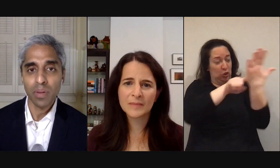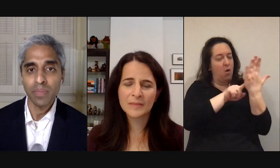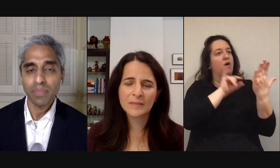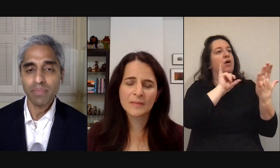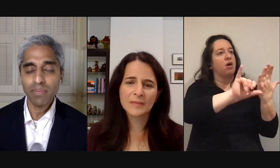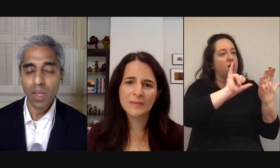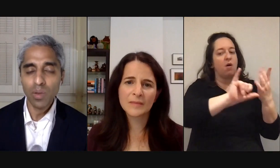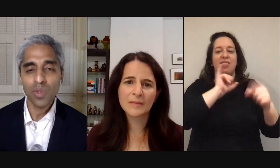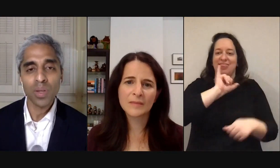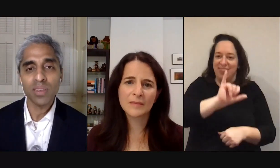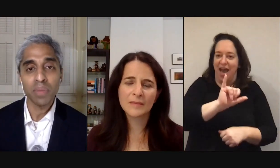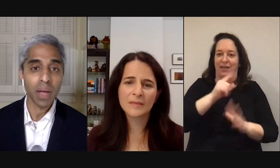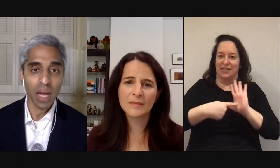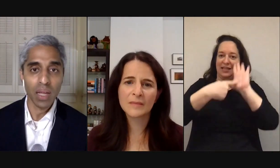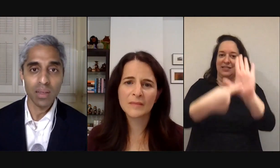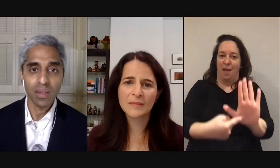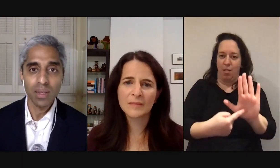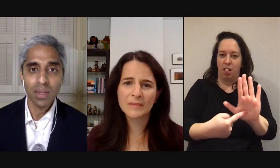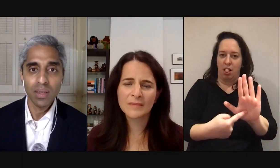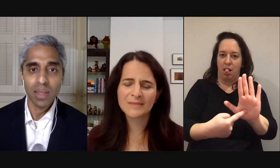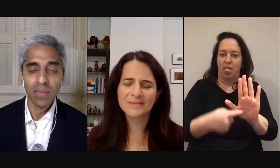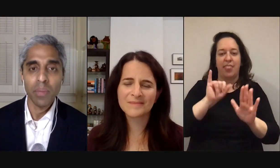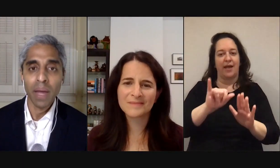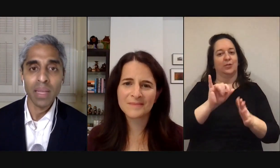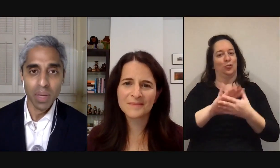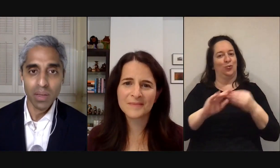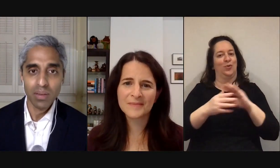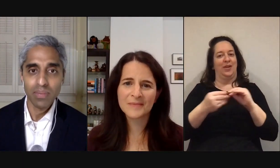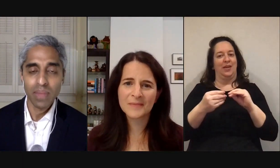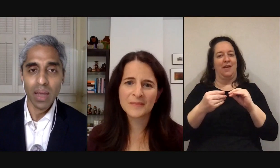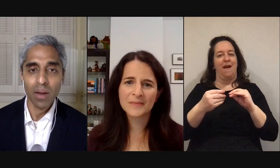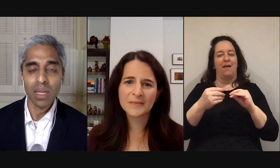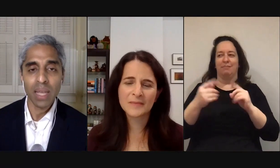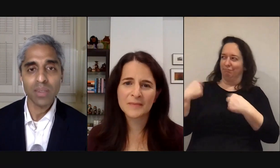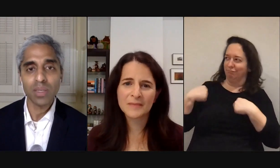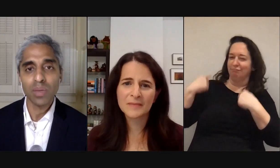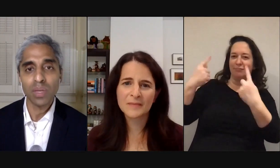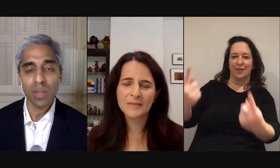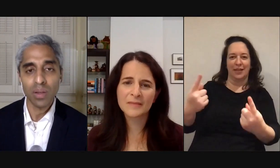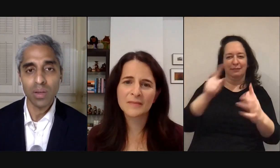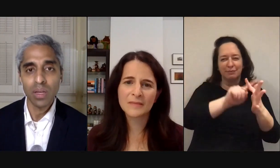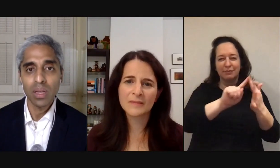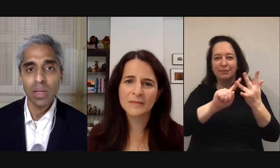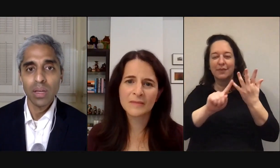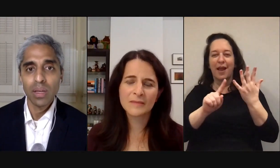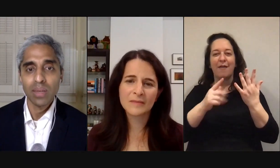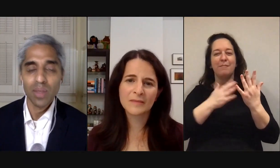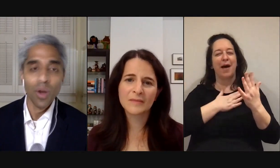example those stories have been my guide they've reminded me that our connection to each other